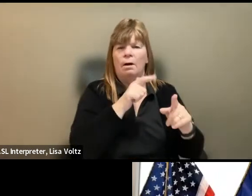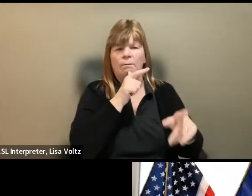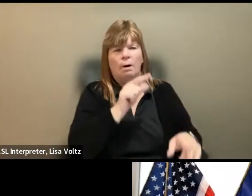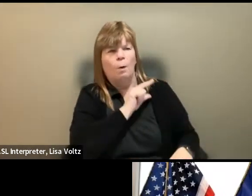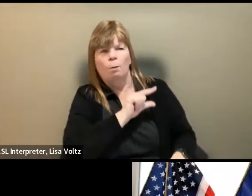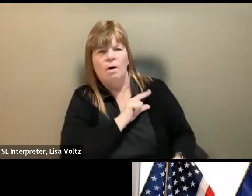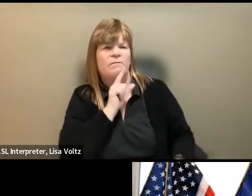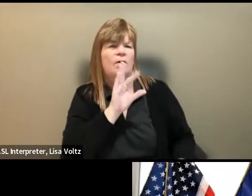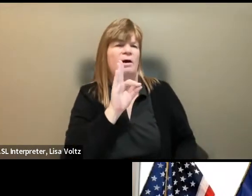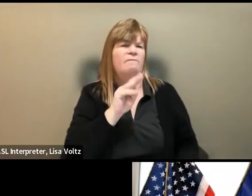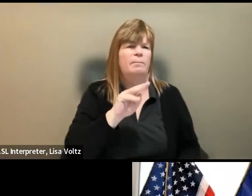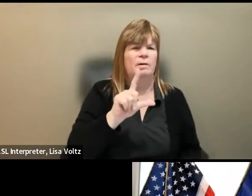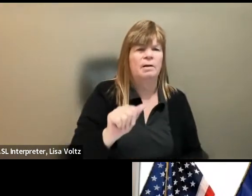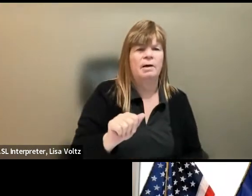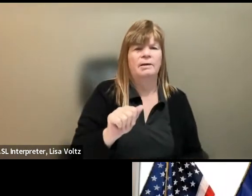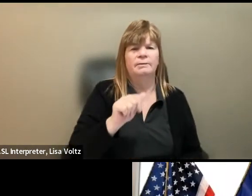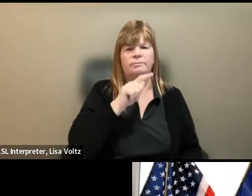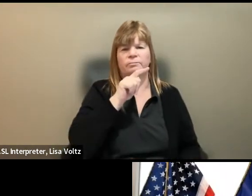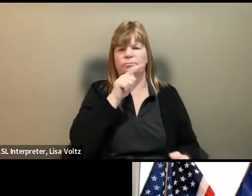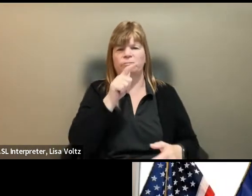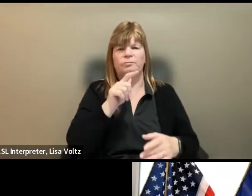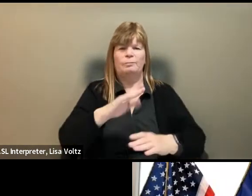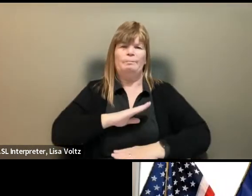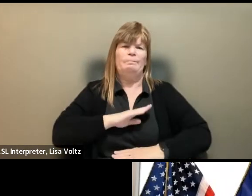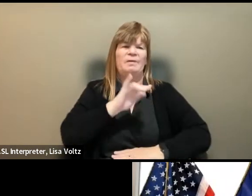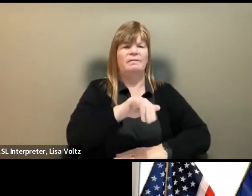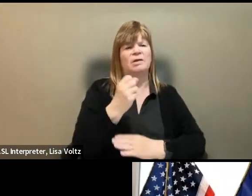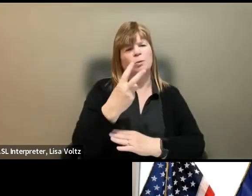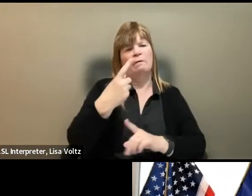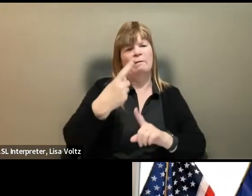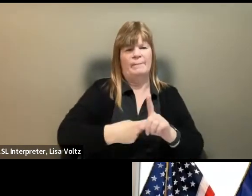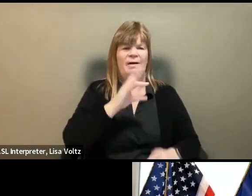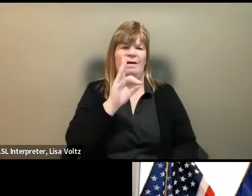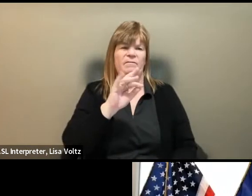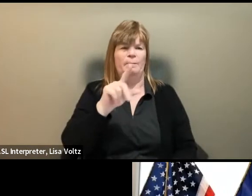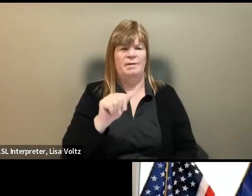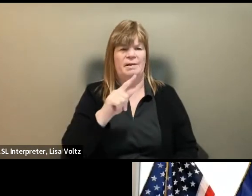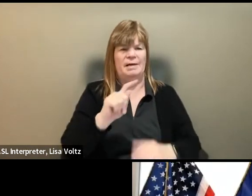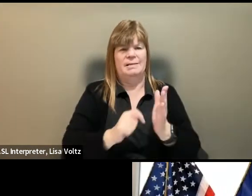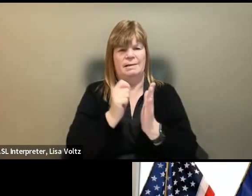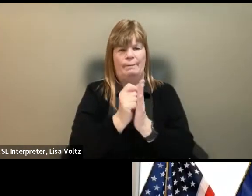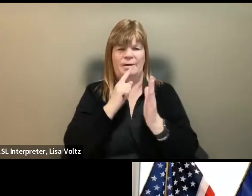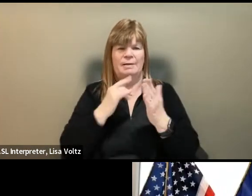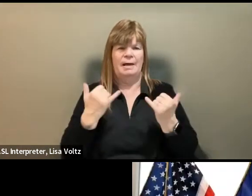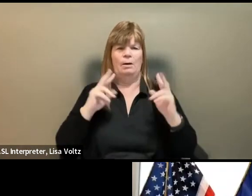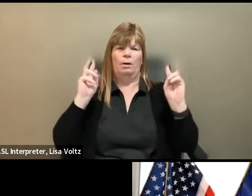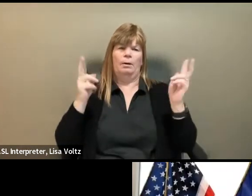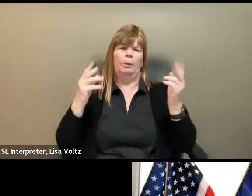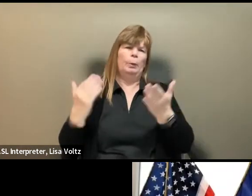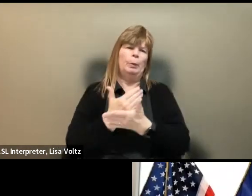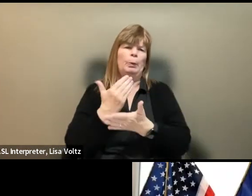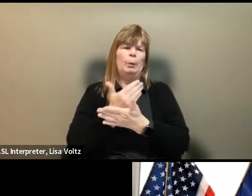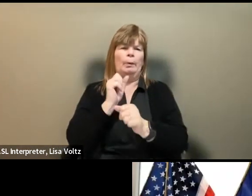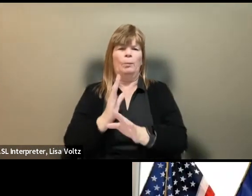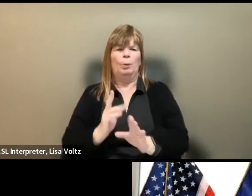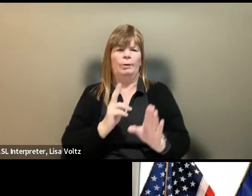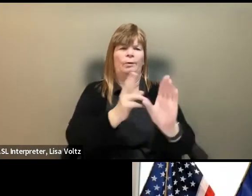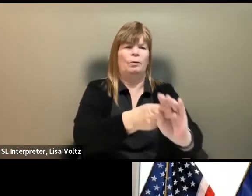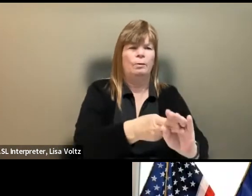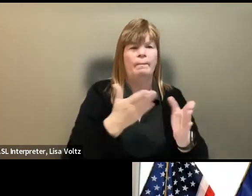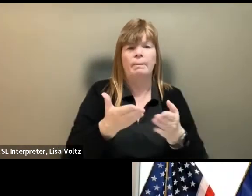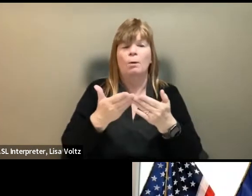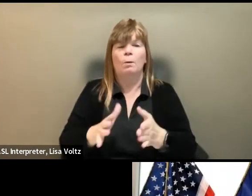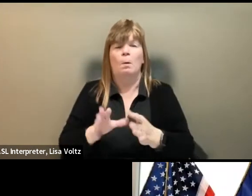They don't meet that 12 months FMLA eligibility period since they are now a new employee. Or they might have lost critical